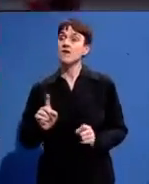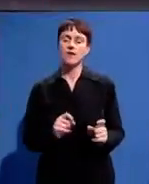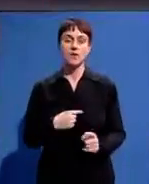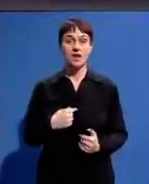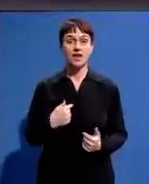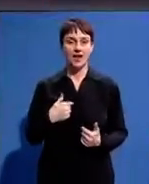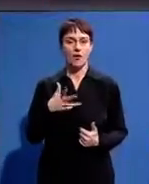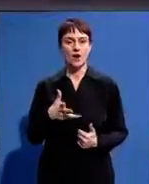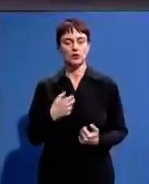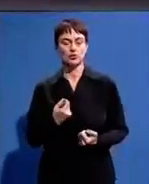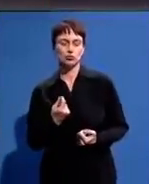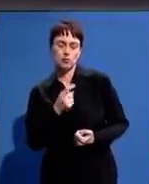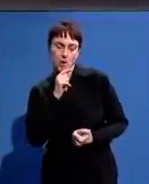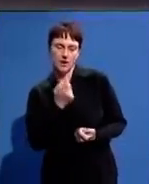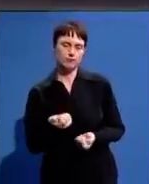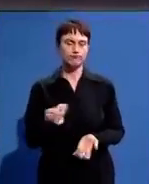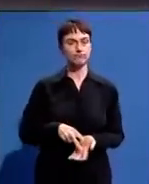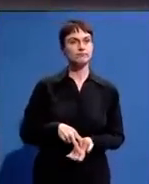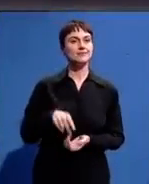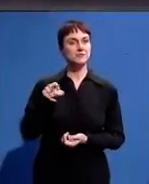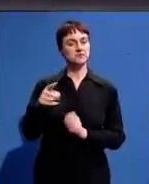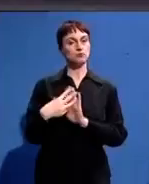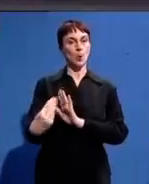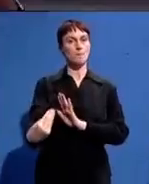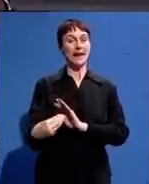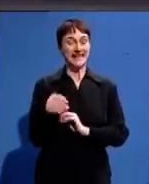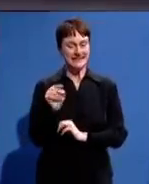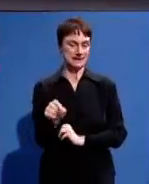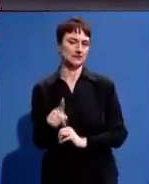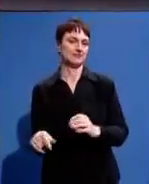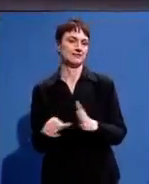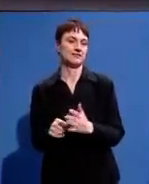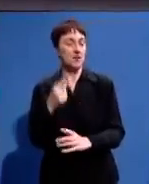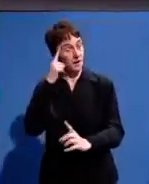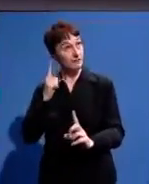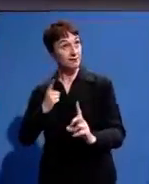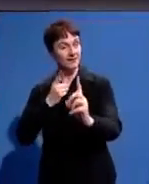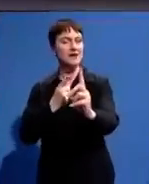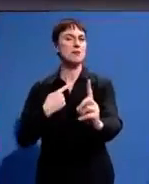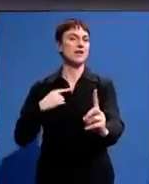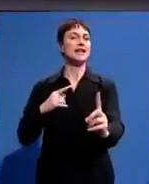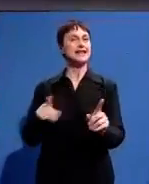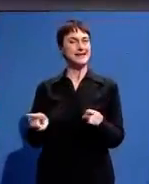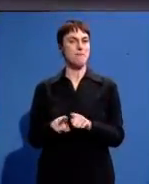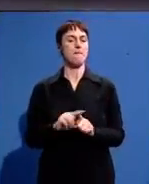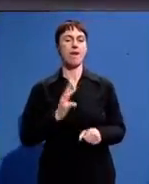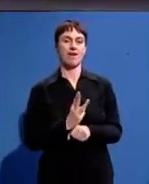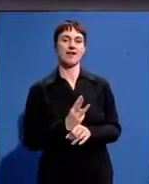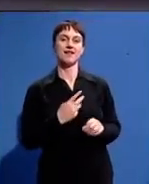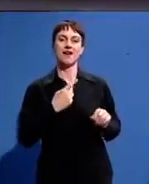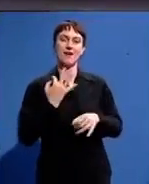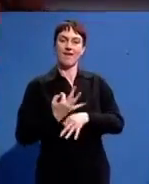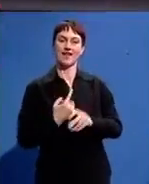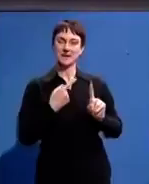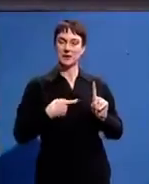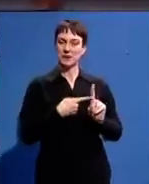themselves in us in me then I think my journey is on the right track I will also like that I reach my final day